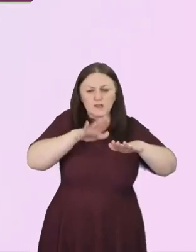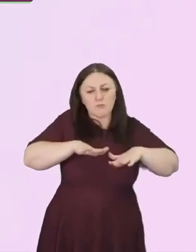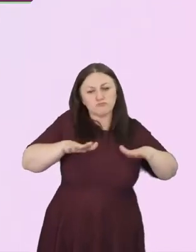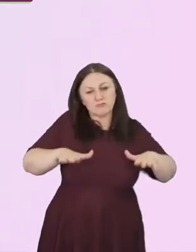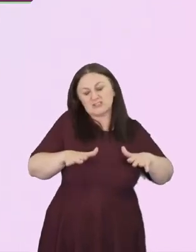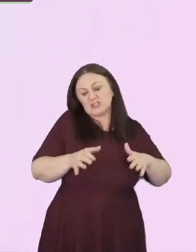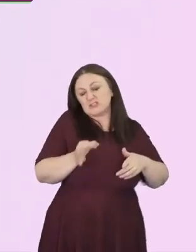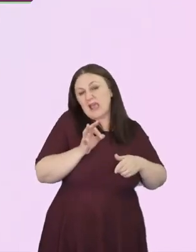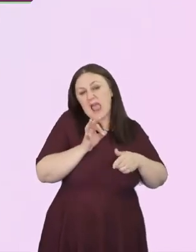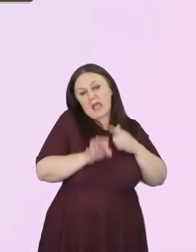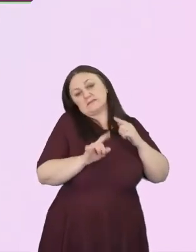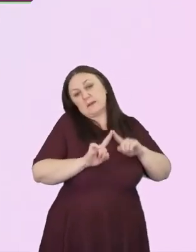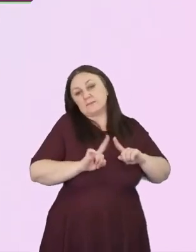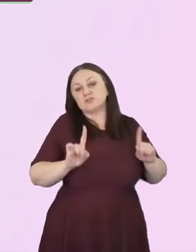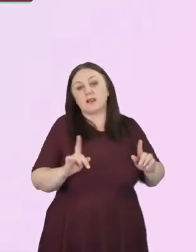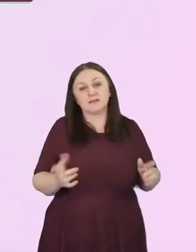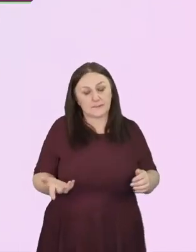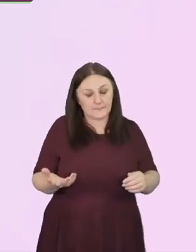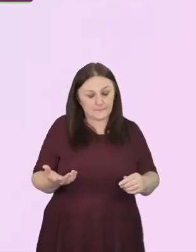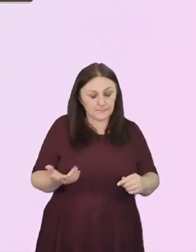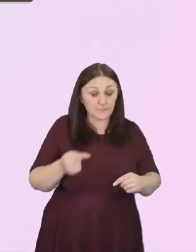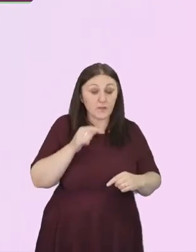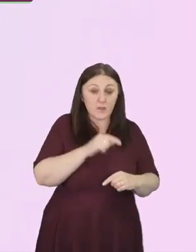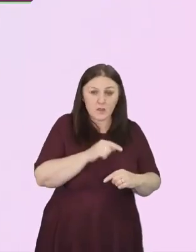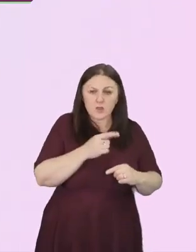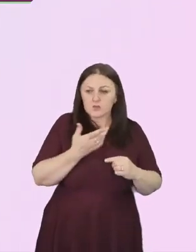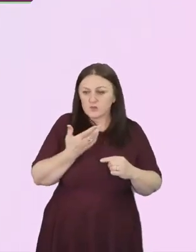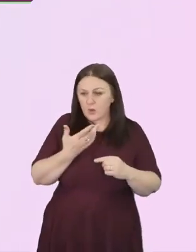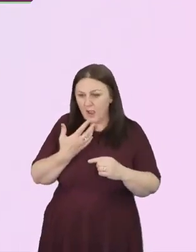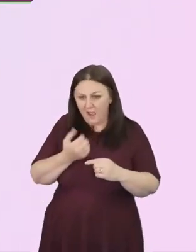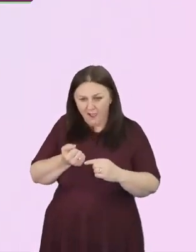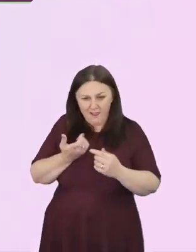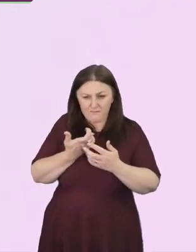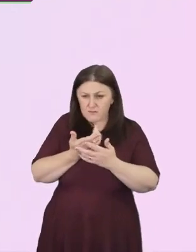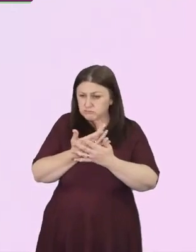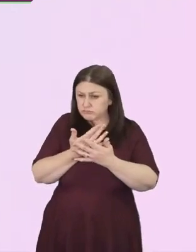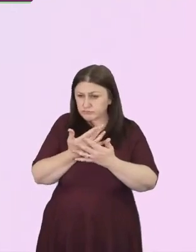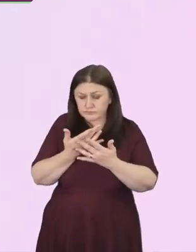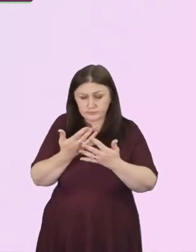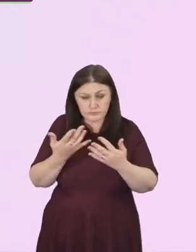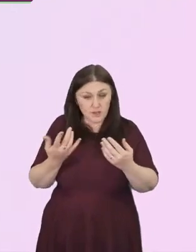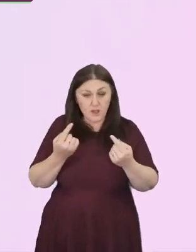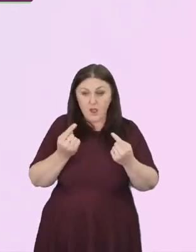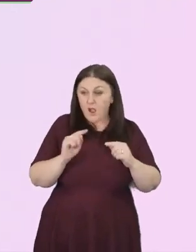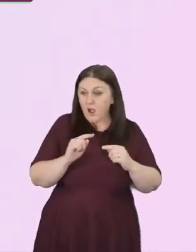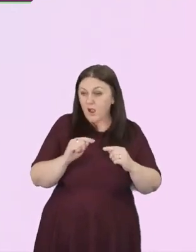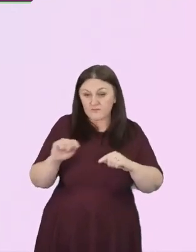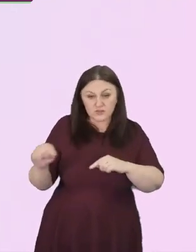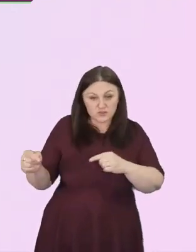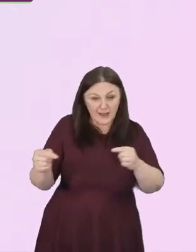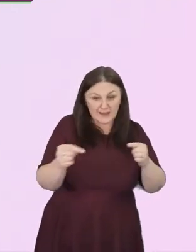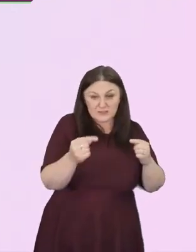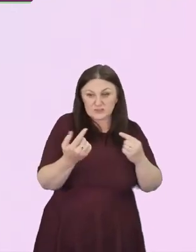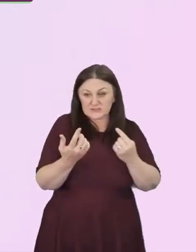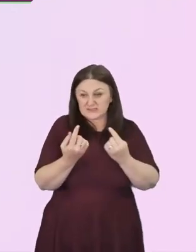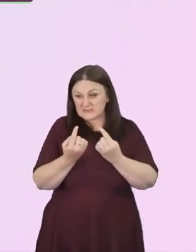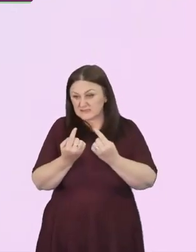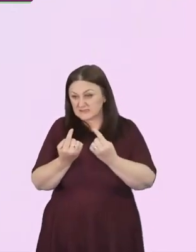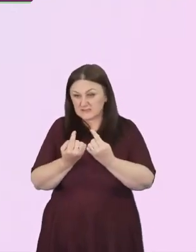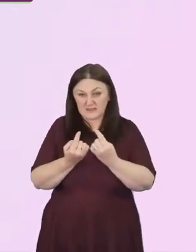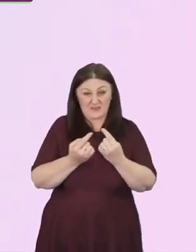There's an abundance of very, very challenging material from which we would probably prefer to turn away.